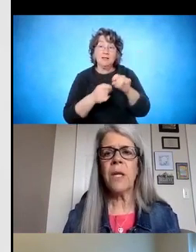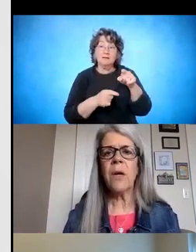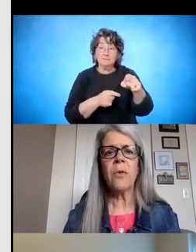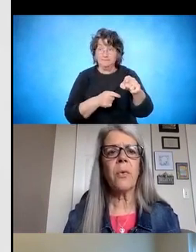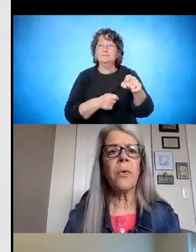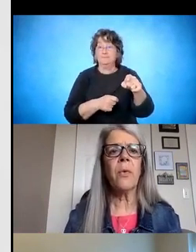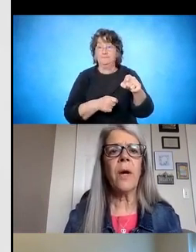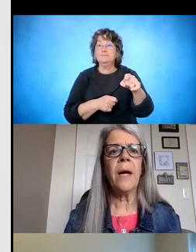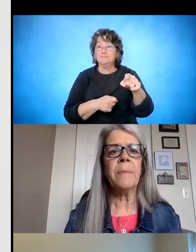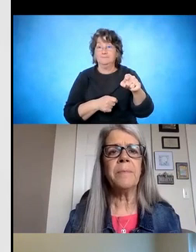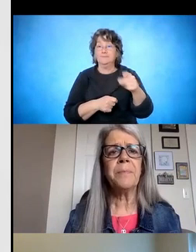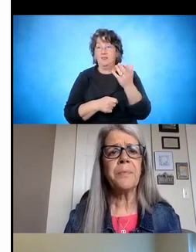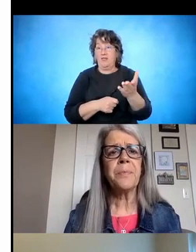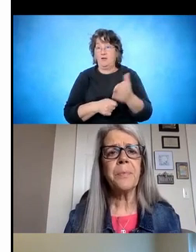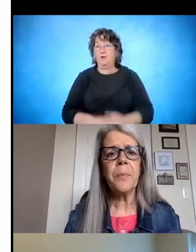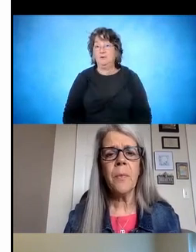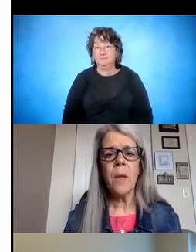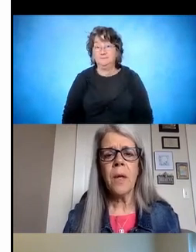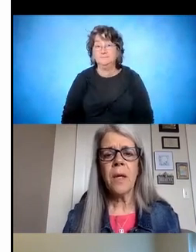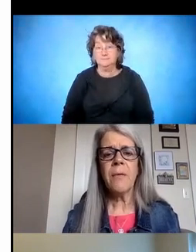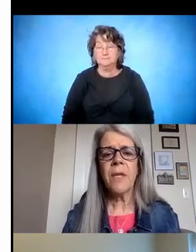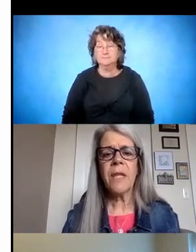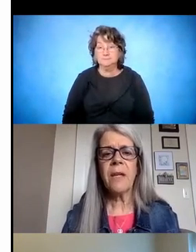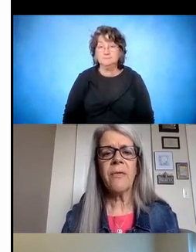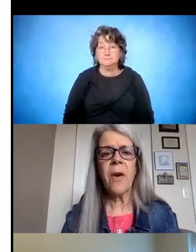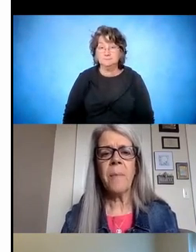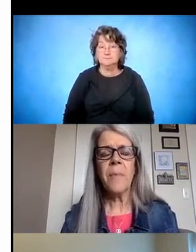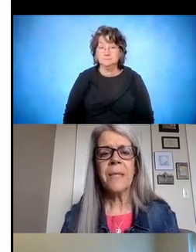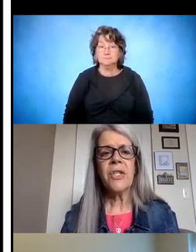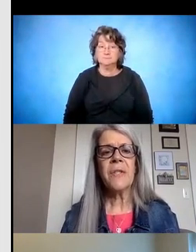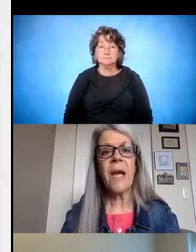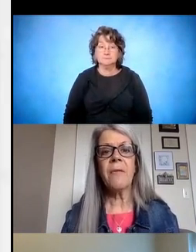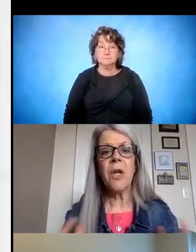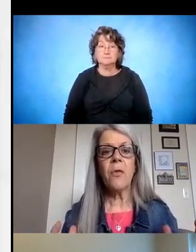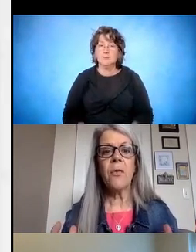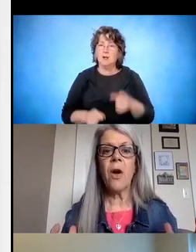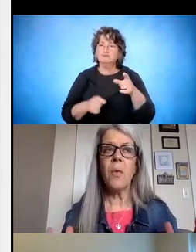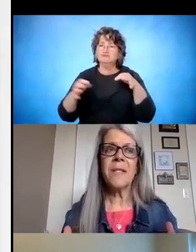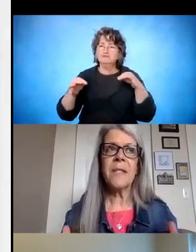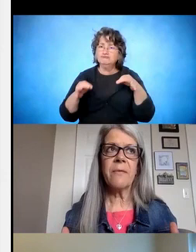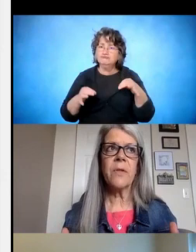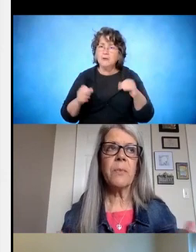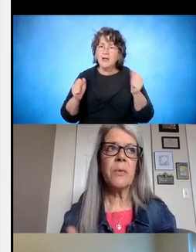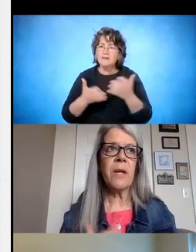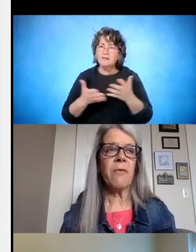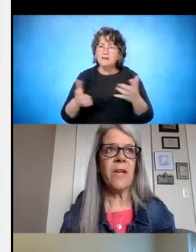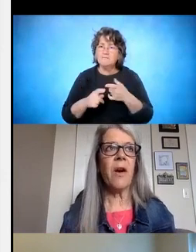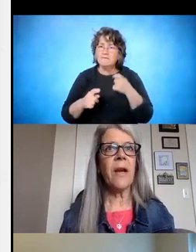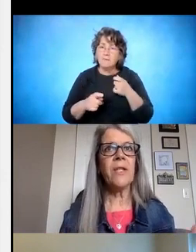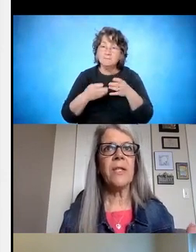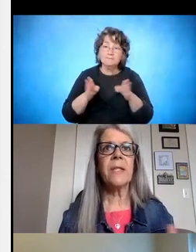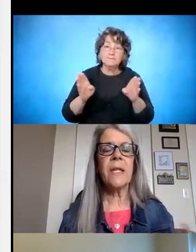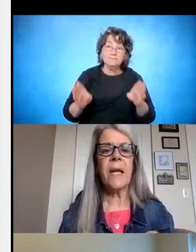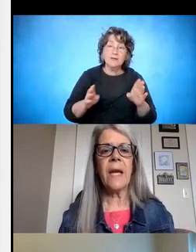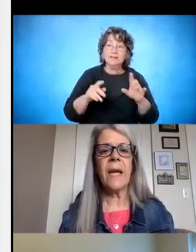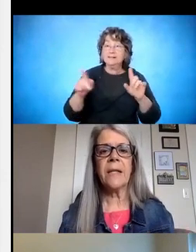And we go through everything from just kind of an overall, what's the difference between our VR